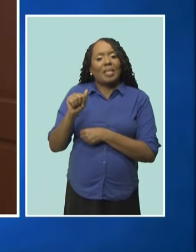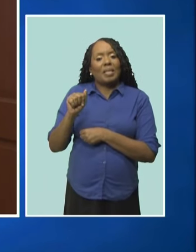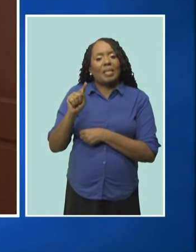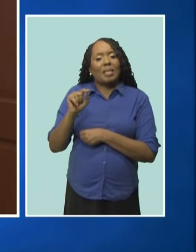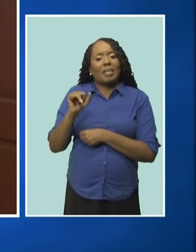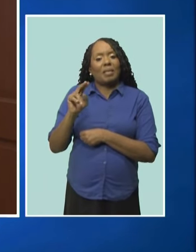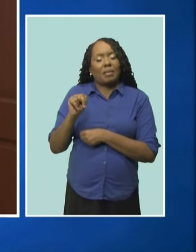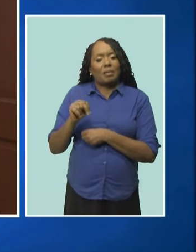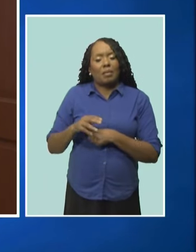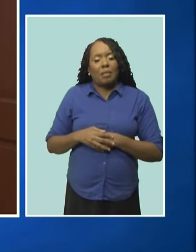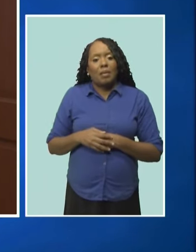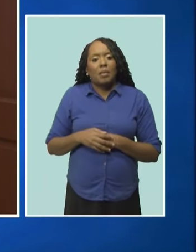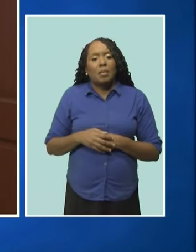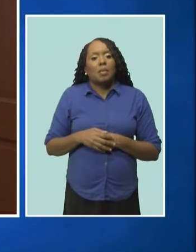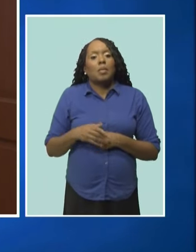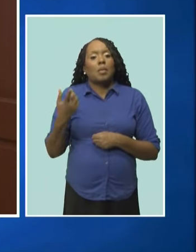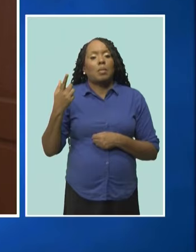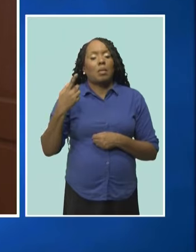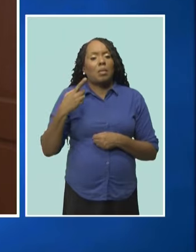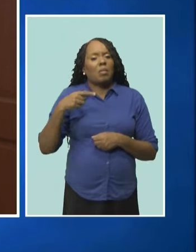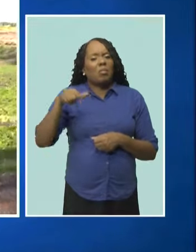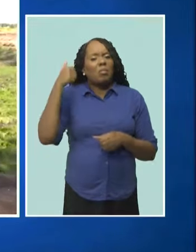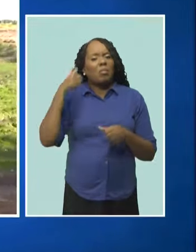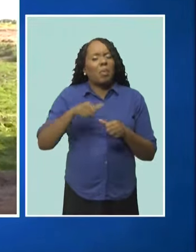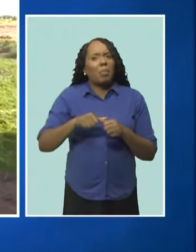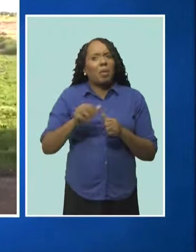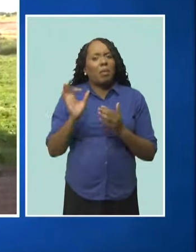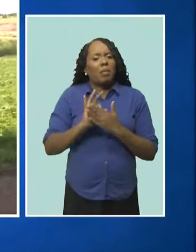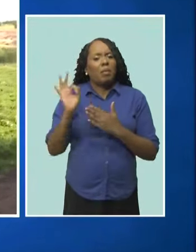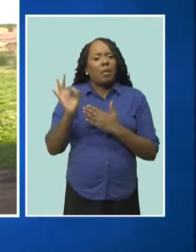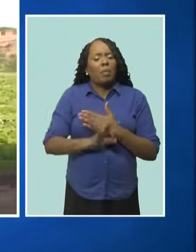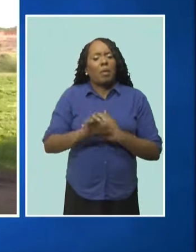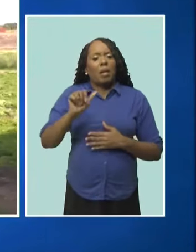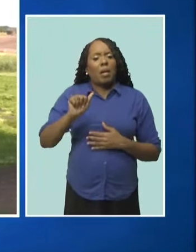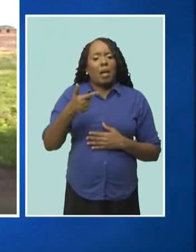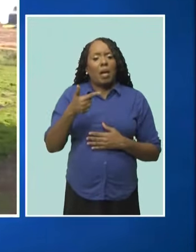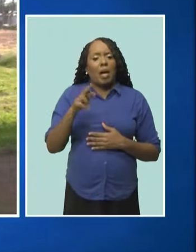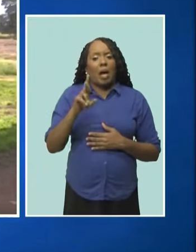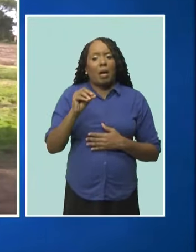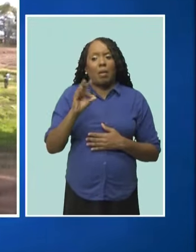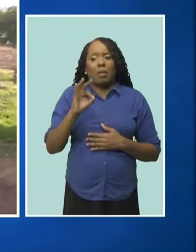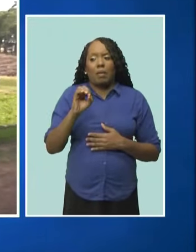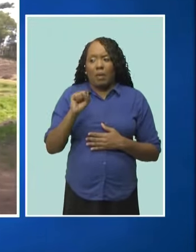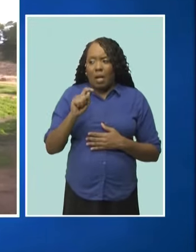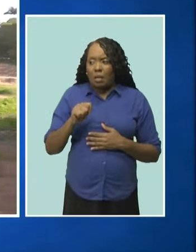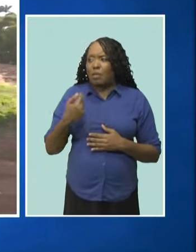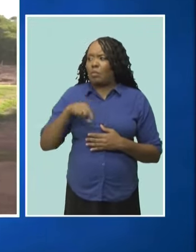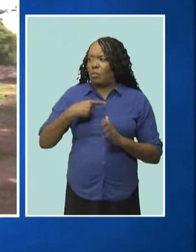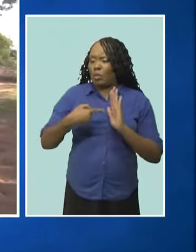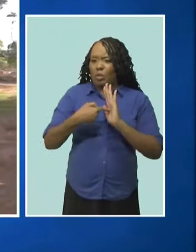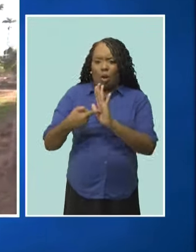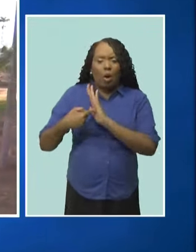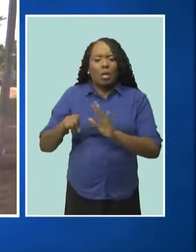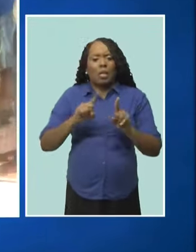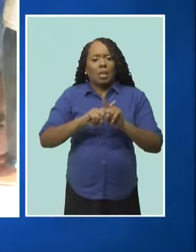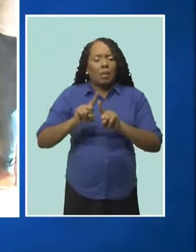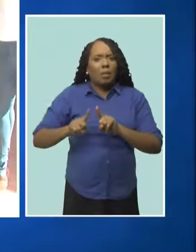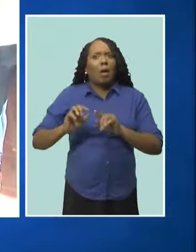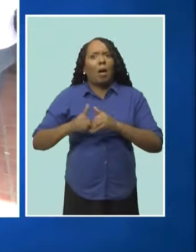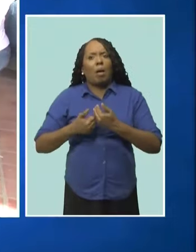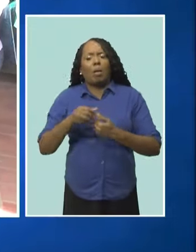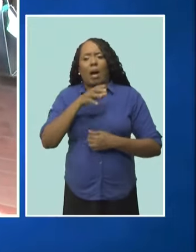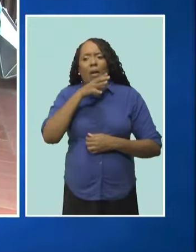the farm bot and use of drones and Oculus sets to highlight the opportunities in agriculture, how technology can play a role in boosting